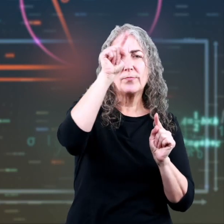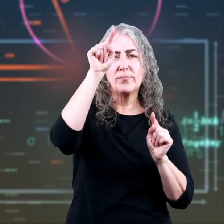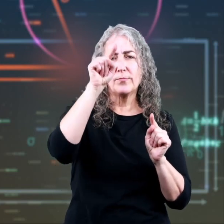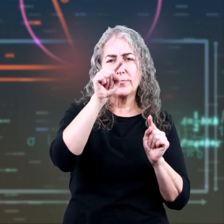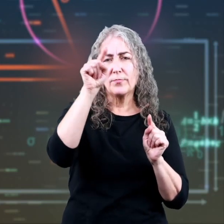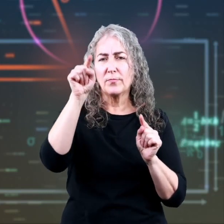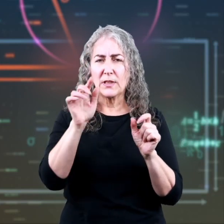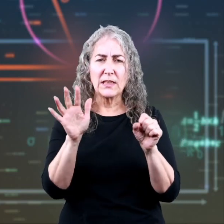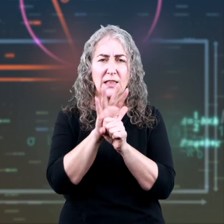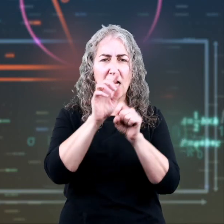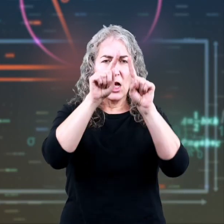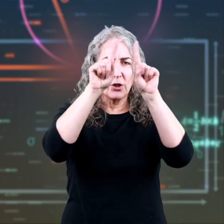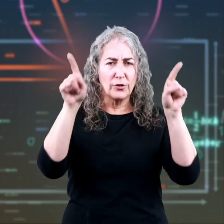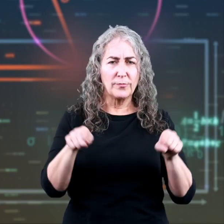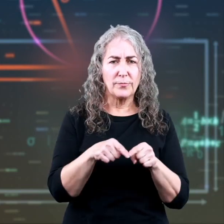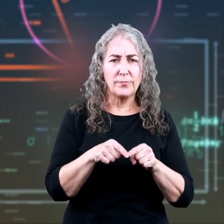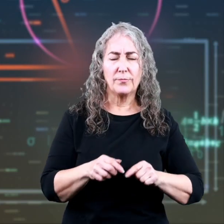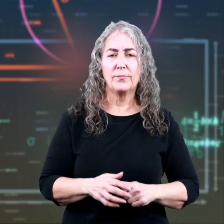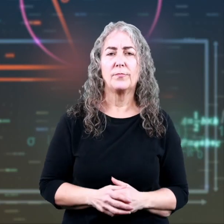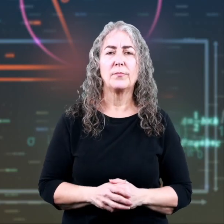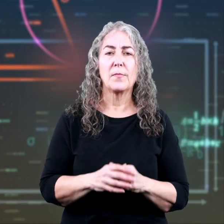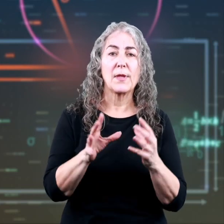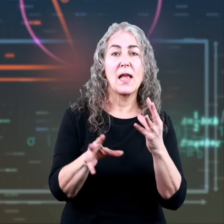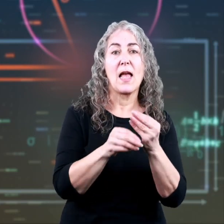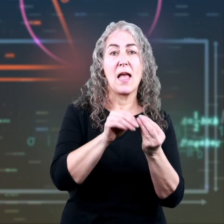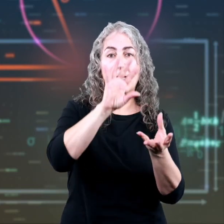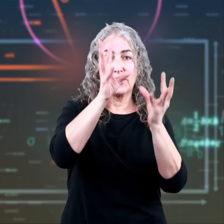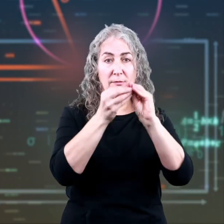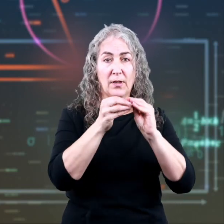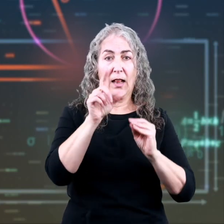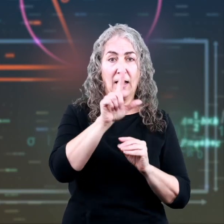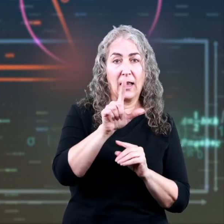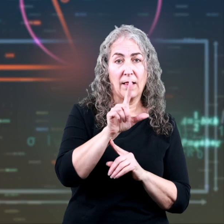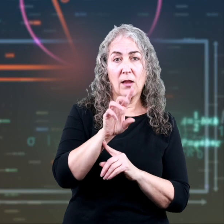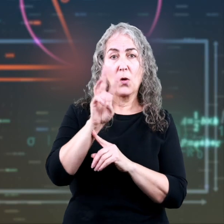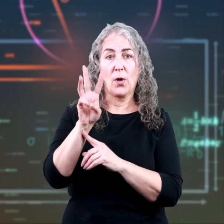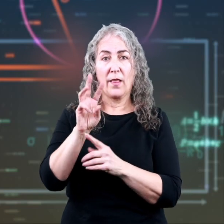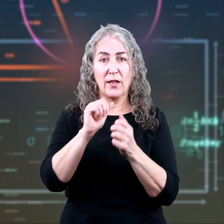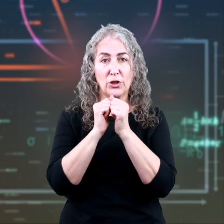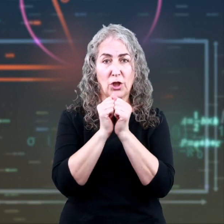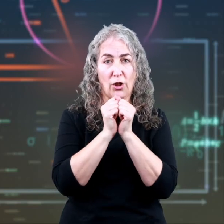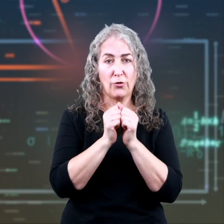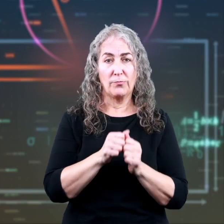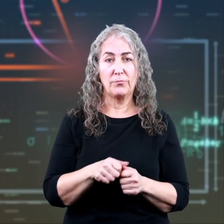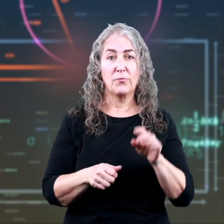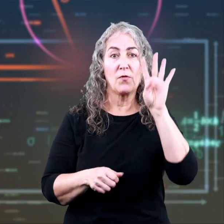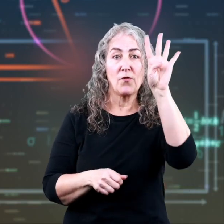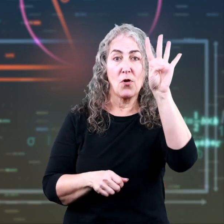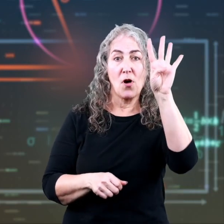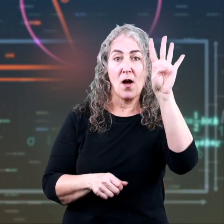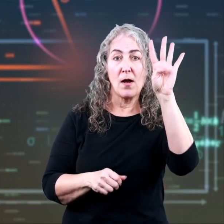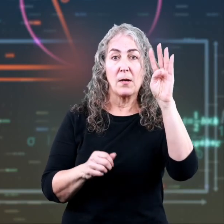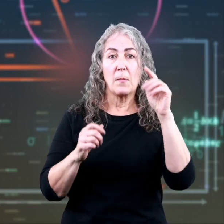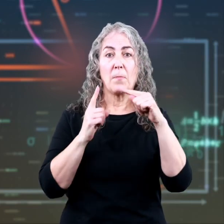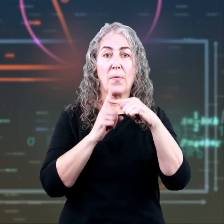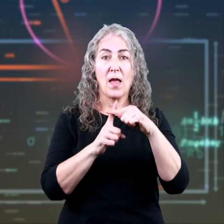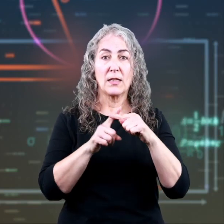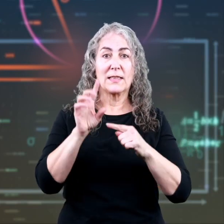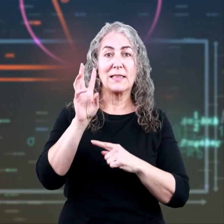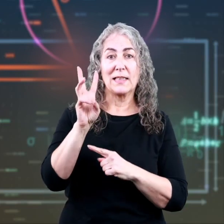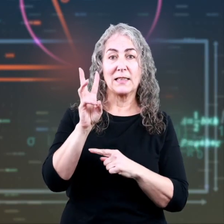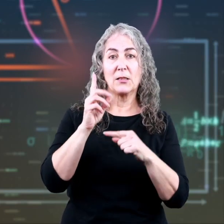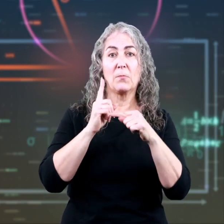outline of the entire figure and add the lengths and widths together as we go. So, plus 6